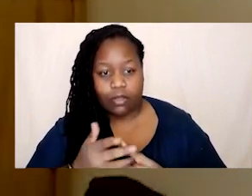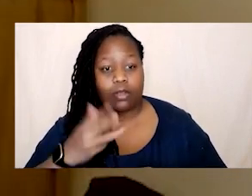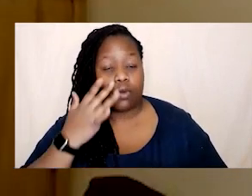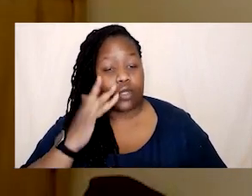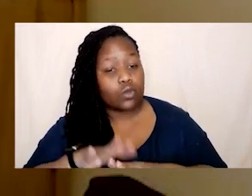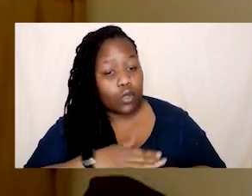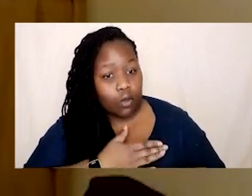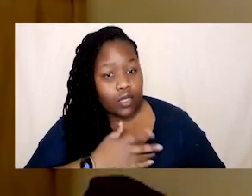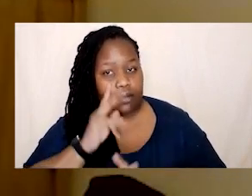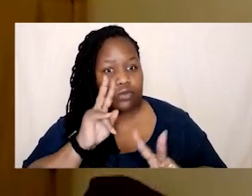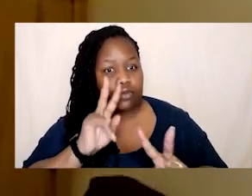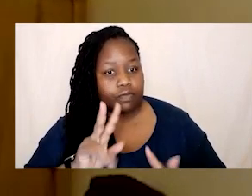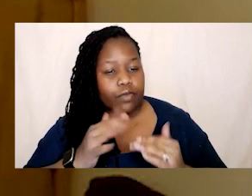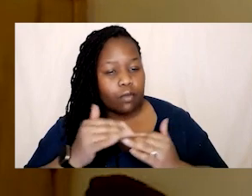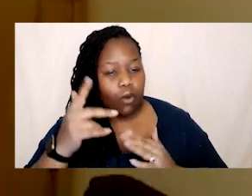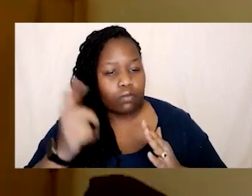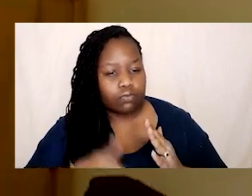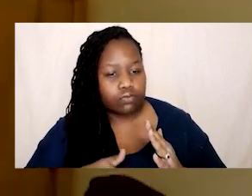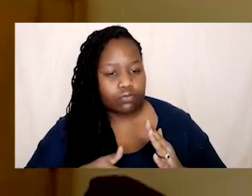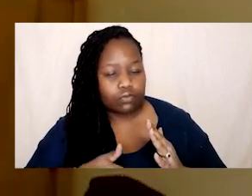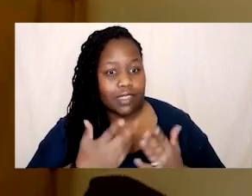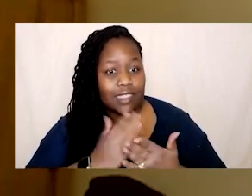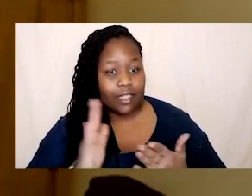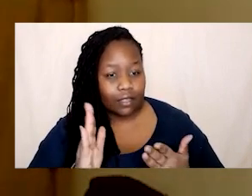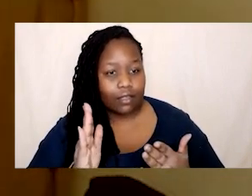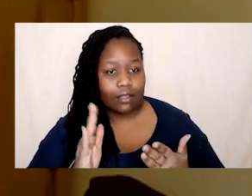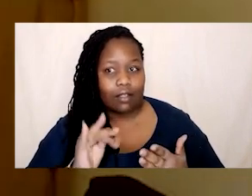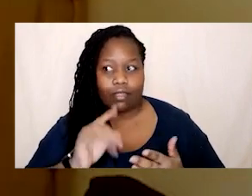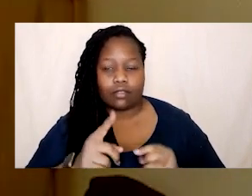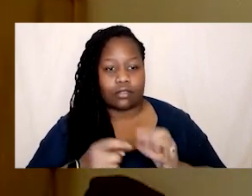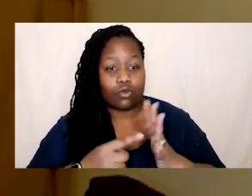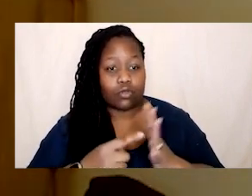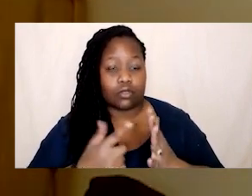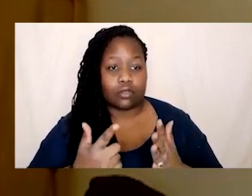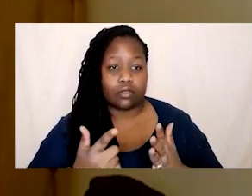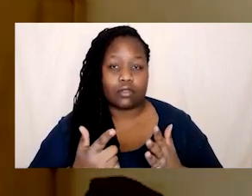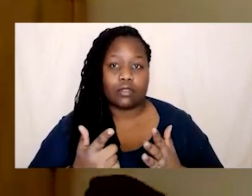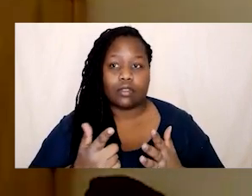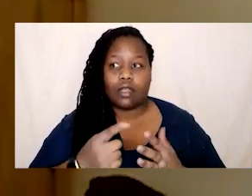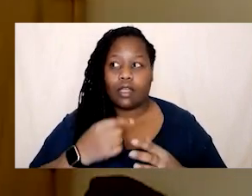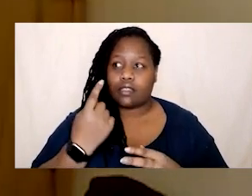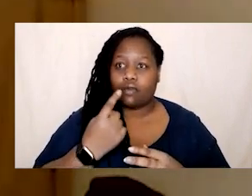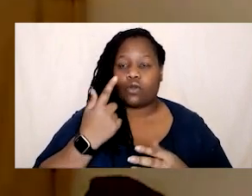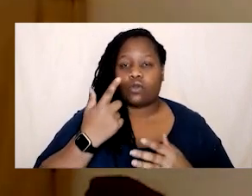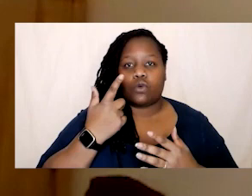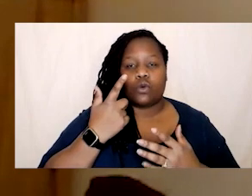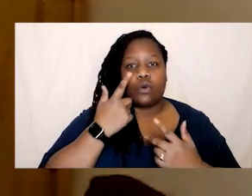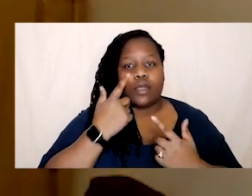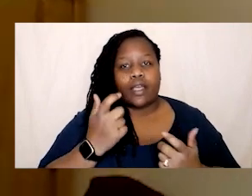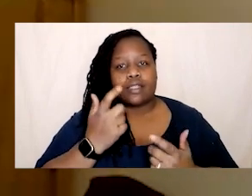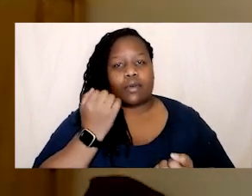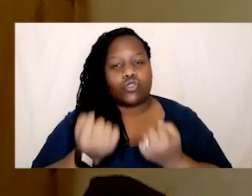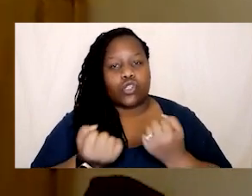see more um and for me like that's been so so so important and often you know as someone who cares about justice